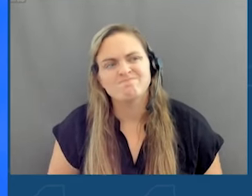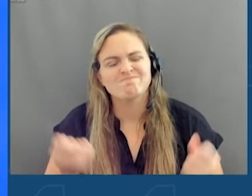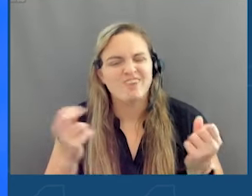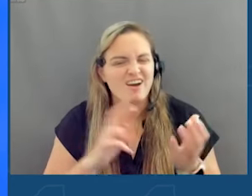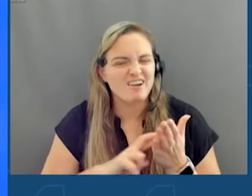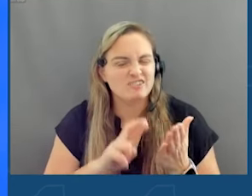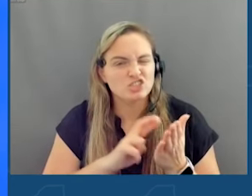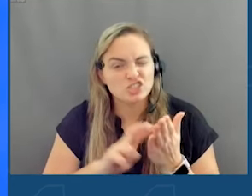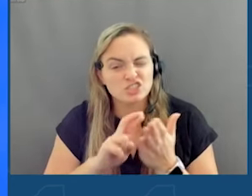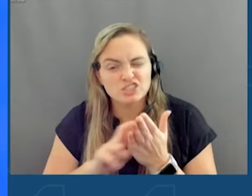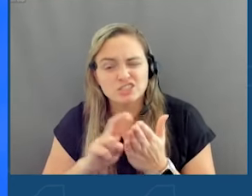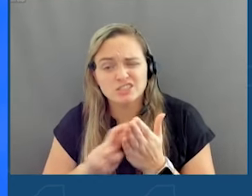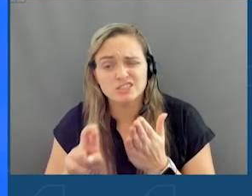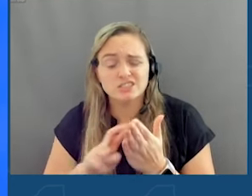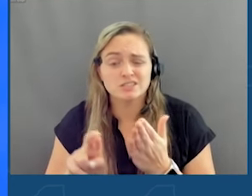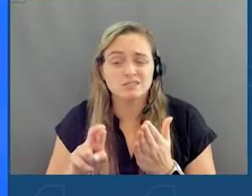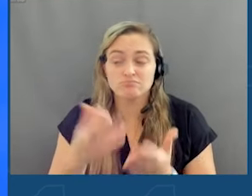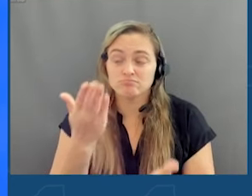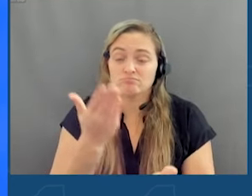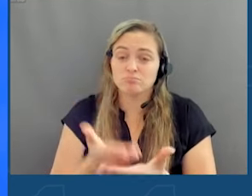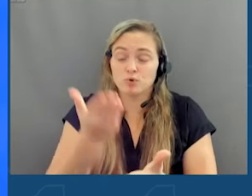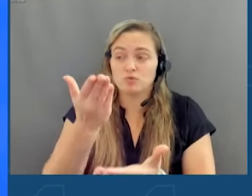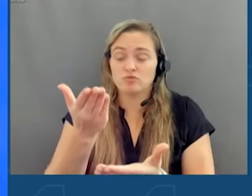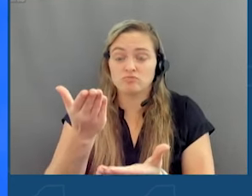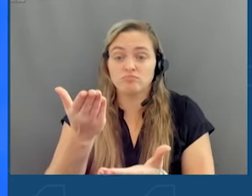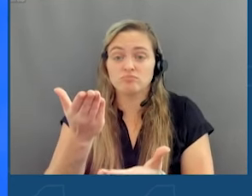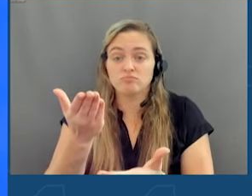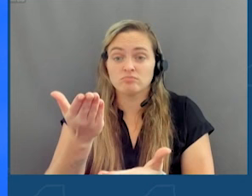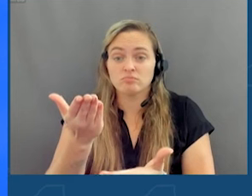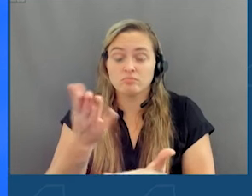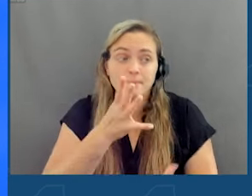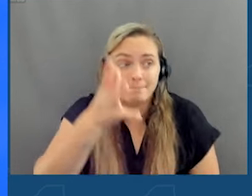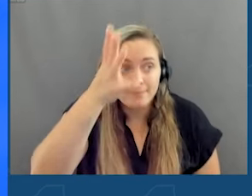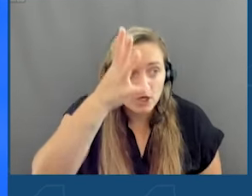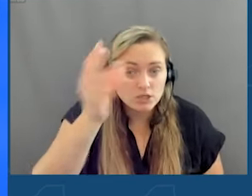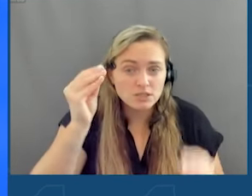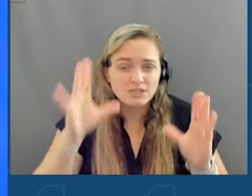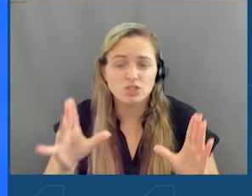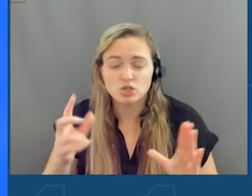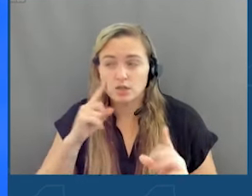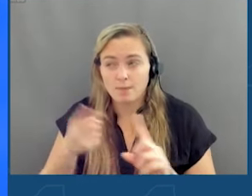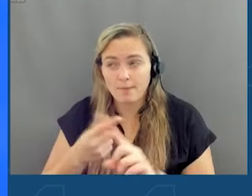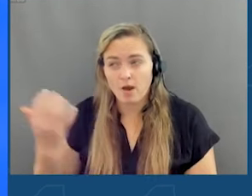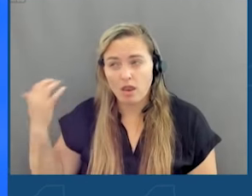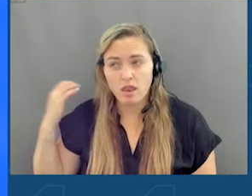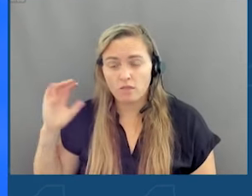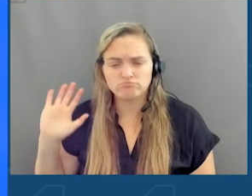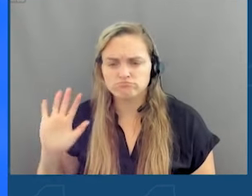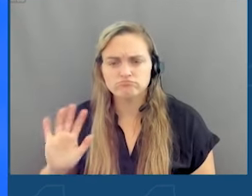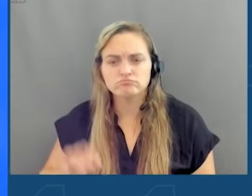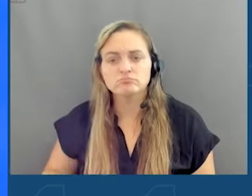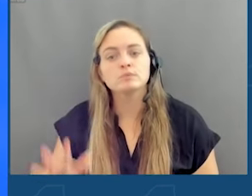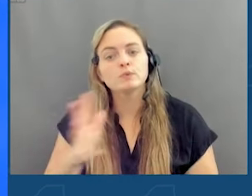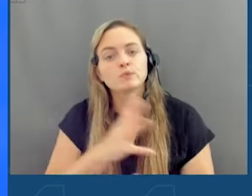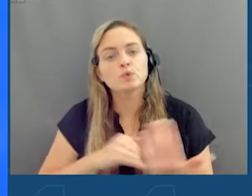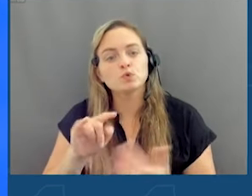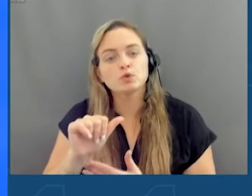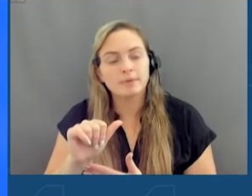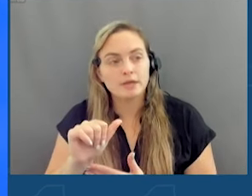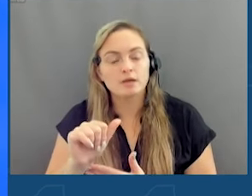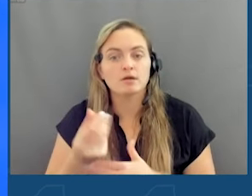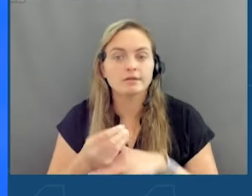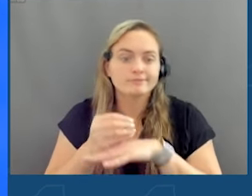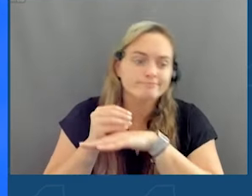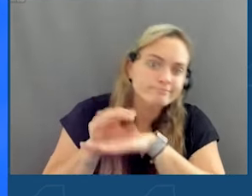proves something that very few parents or teachers, anyone really thought about a few years ago. That social media is causing